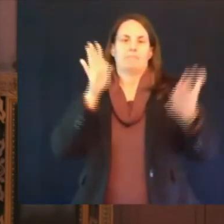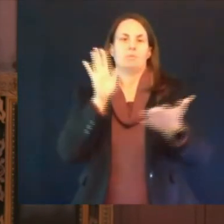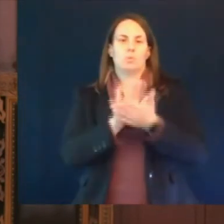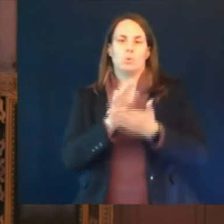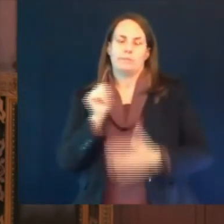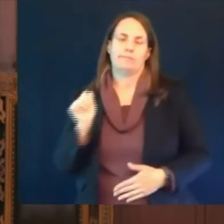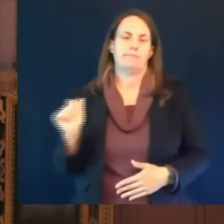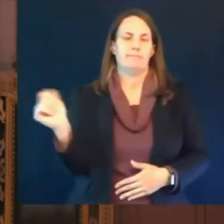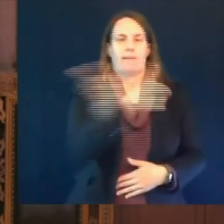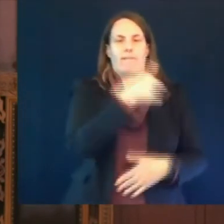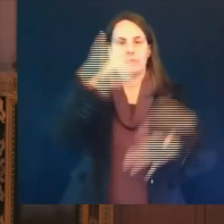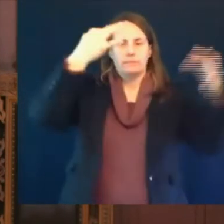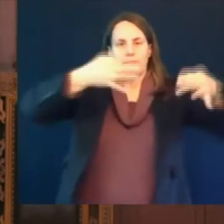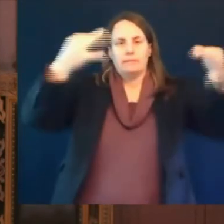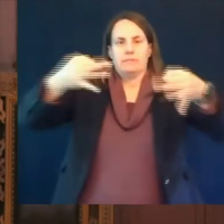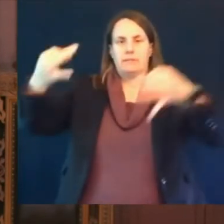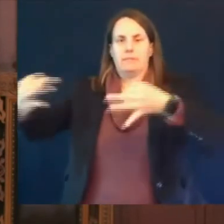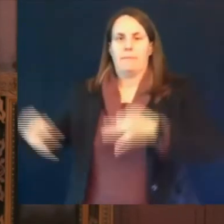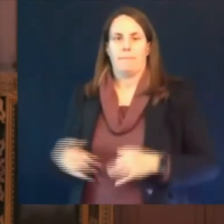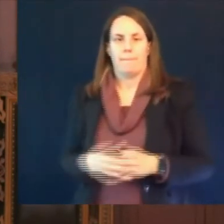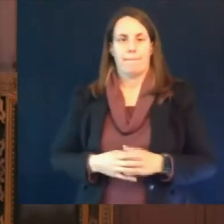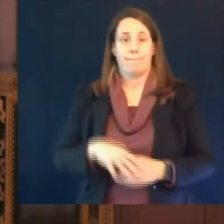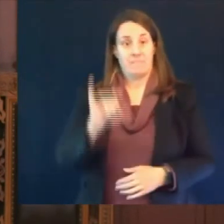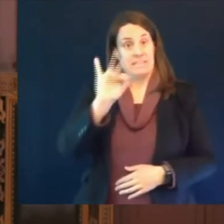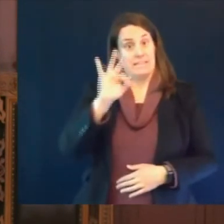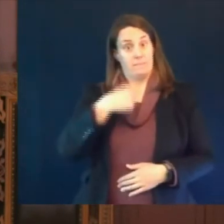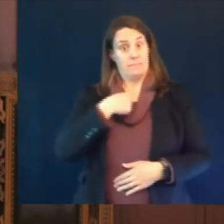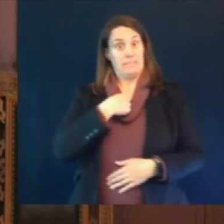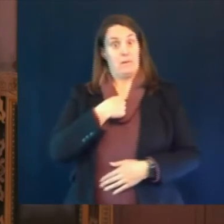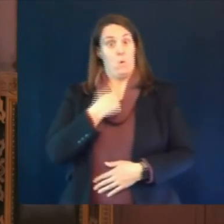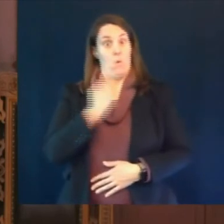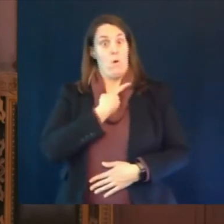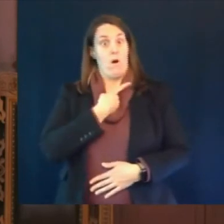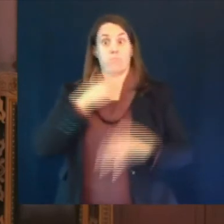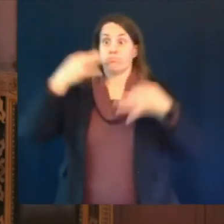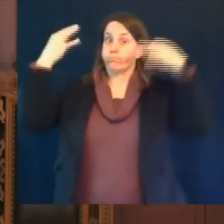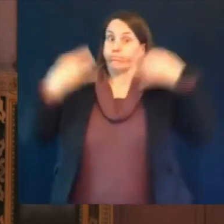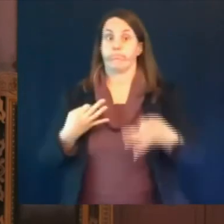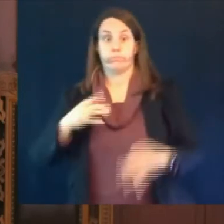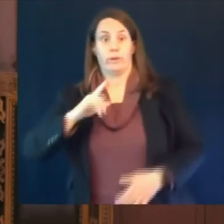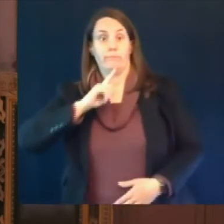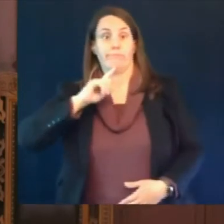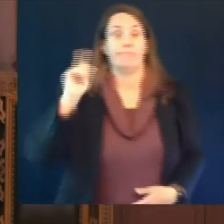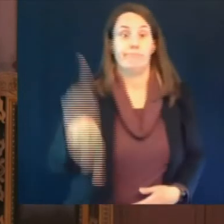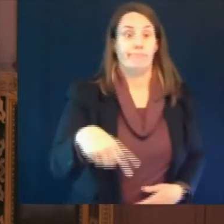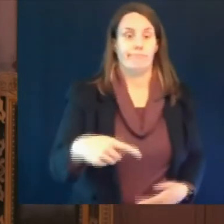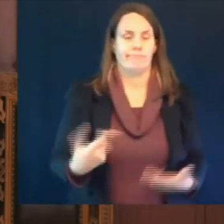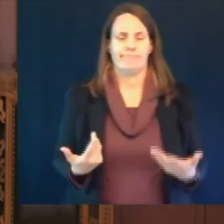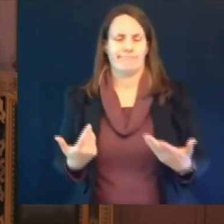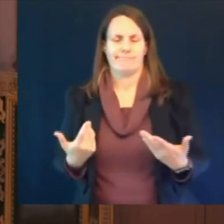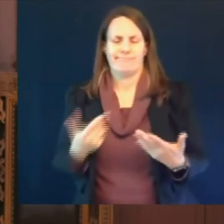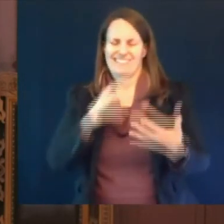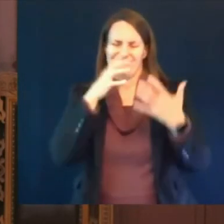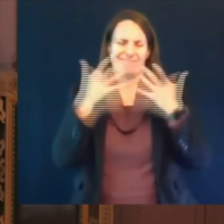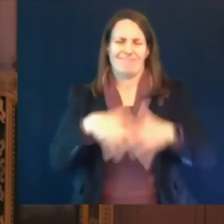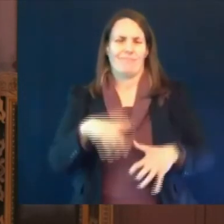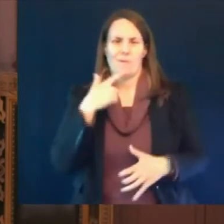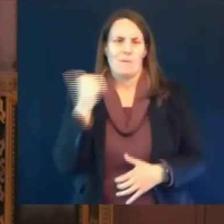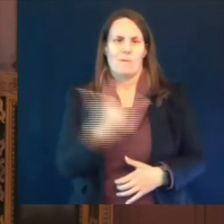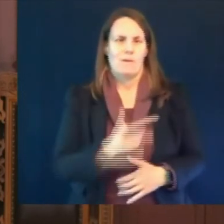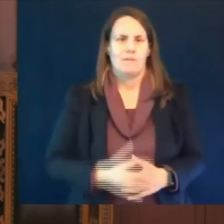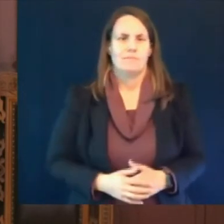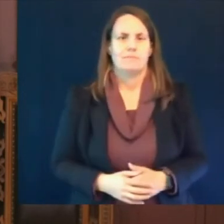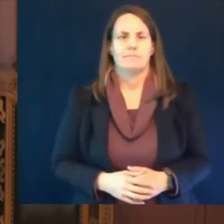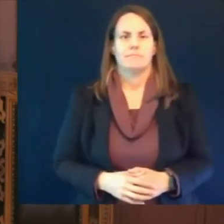full full year wearing a mask and all of a sudden decide not to wear masks i think that there's no data to support that kind of